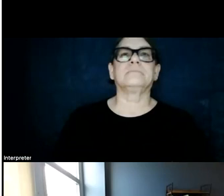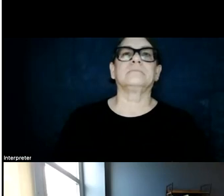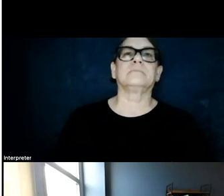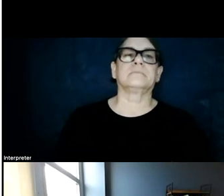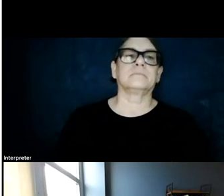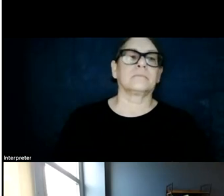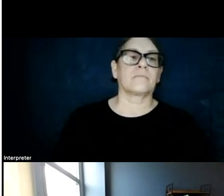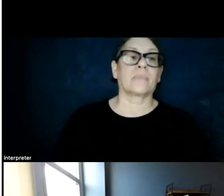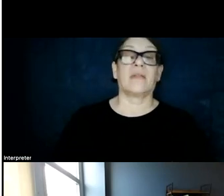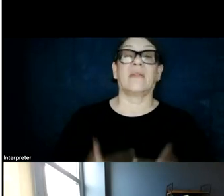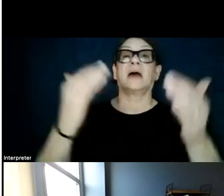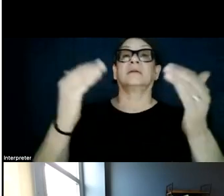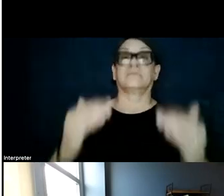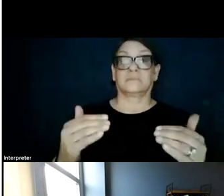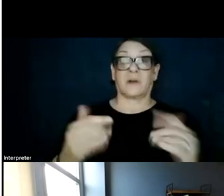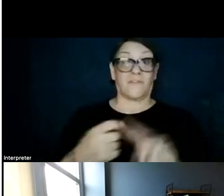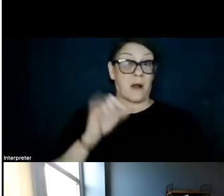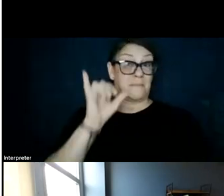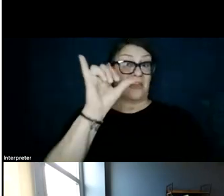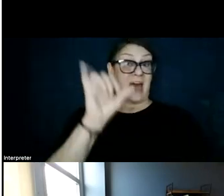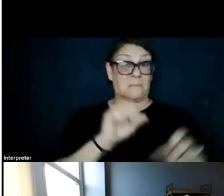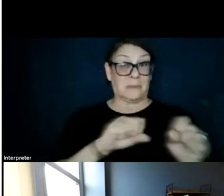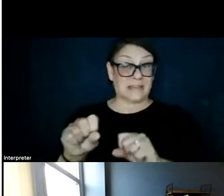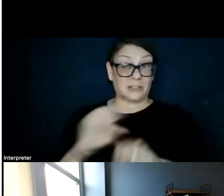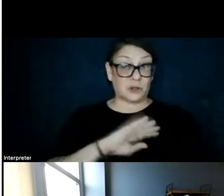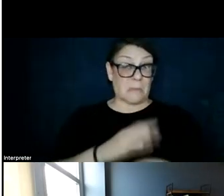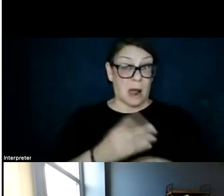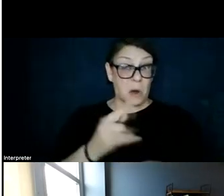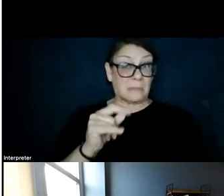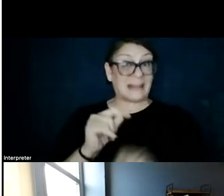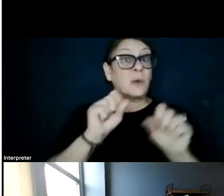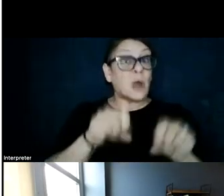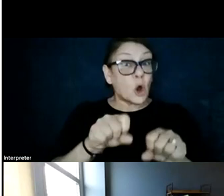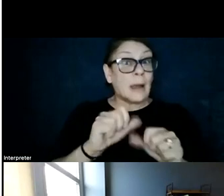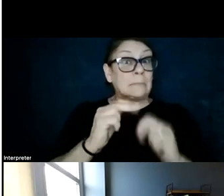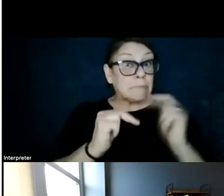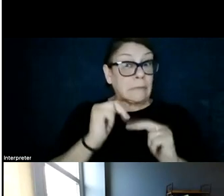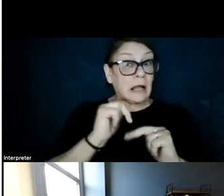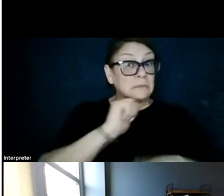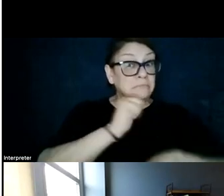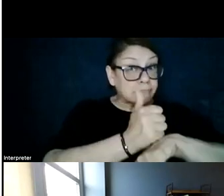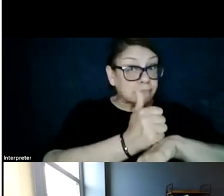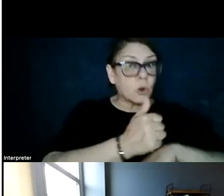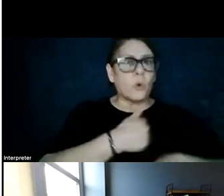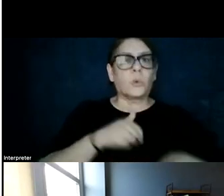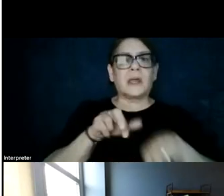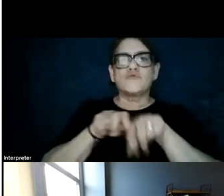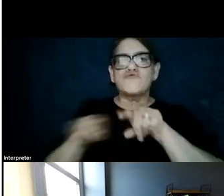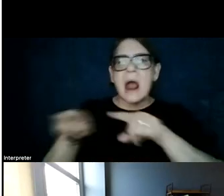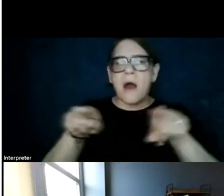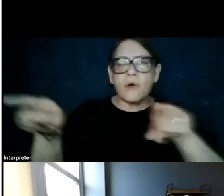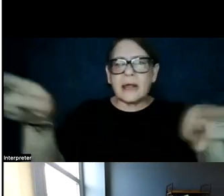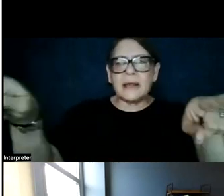And then from those potential power plants that could be built, we routed transmission lines,